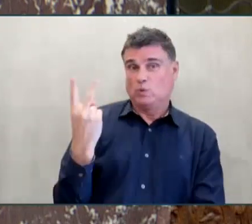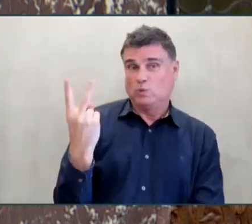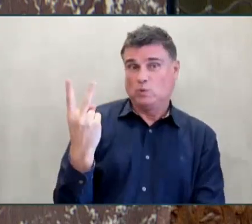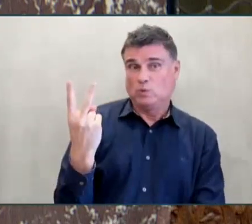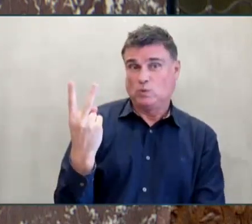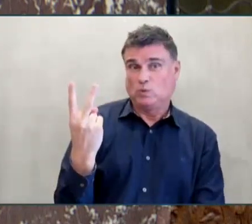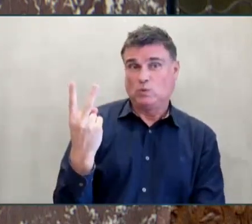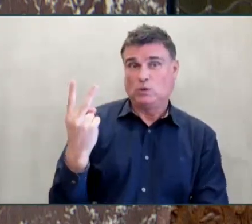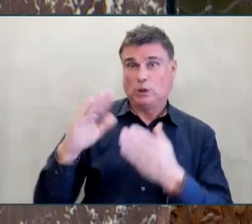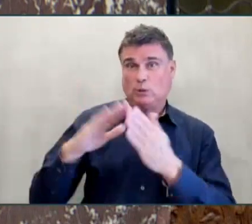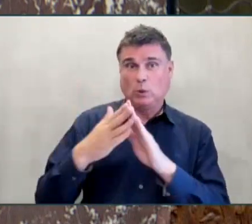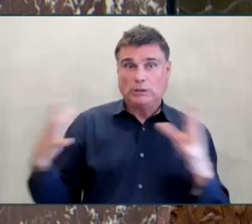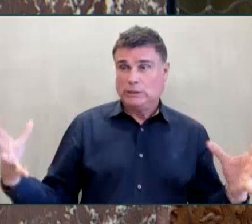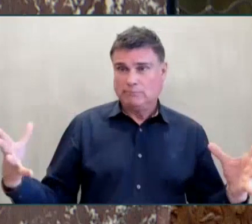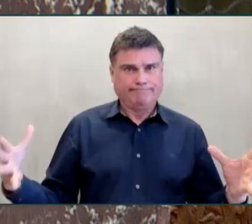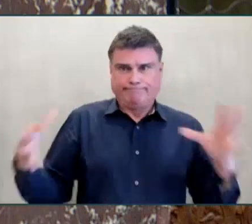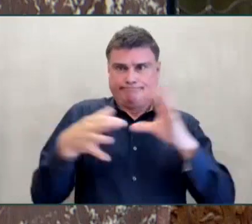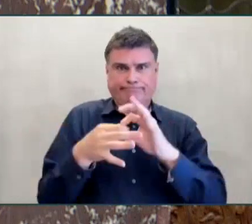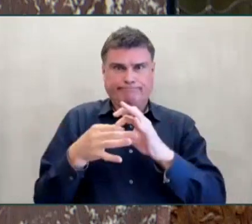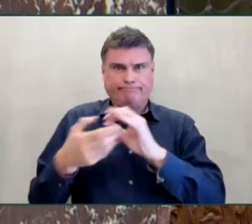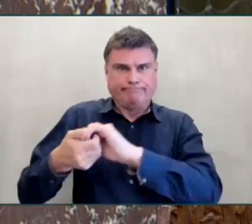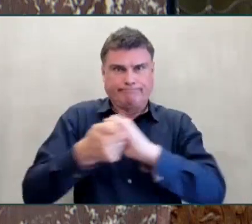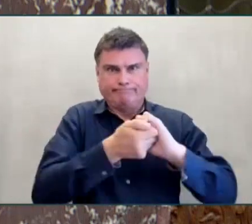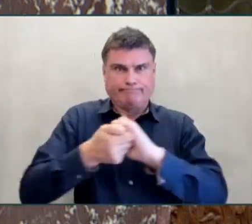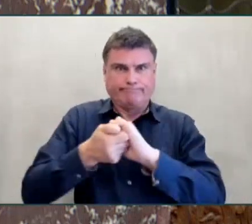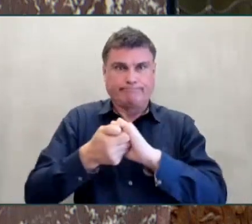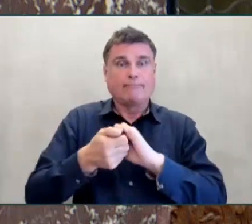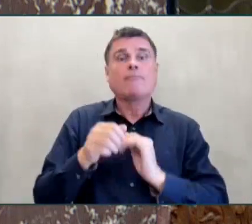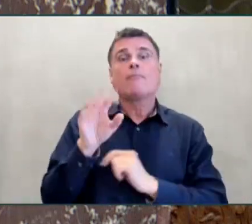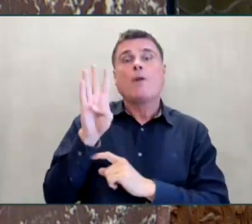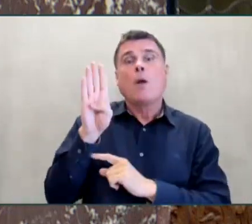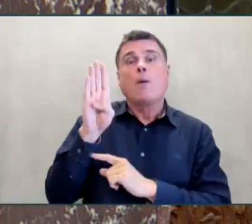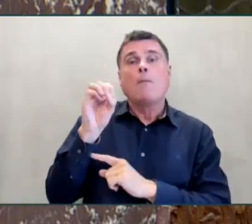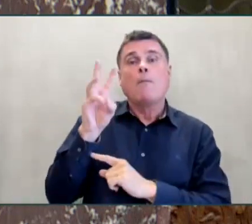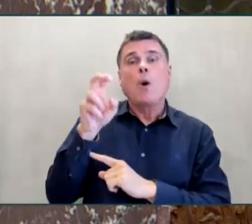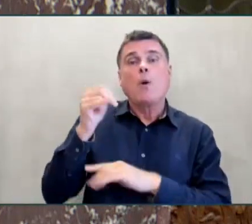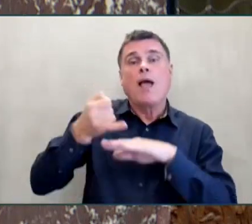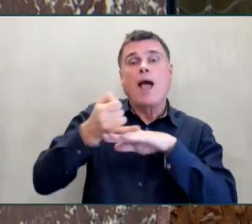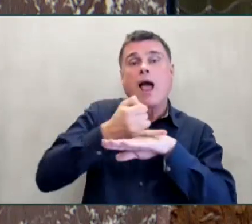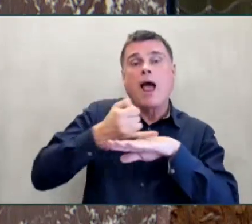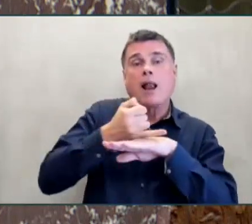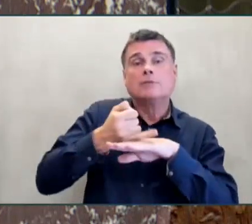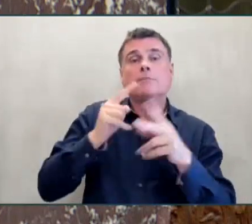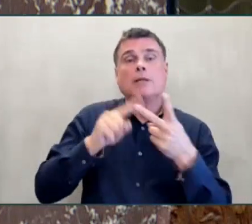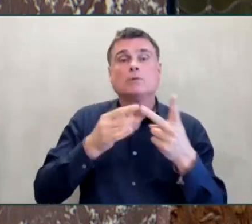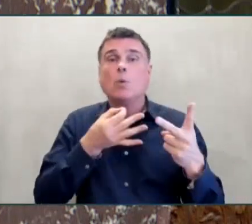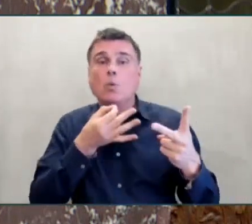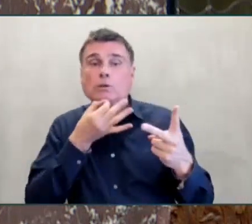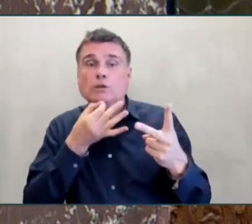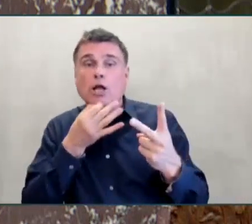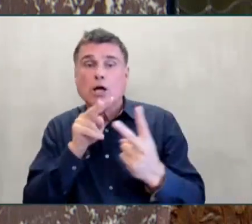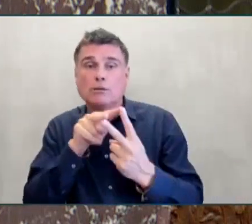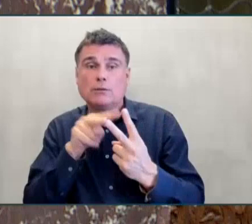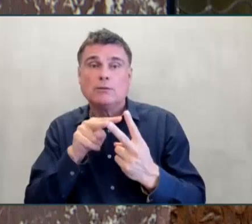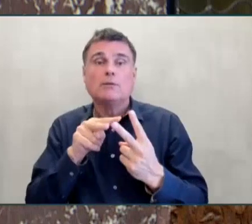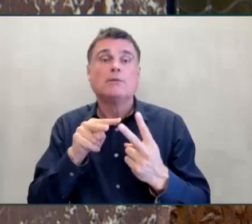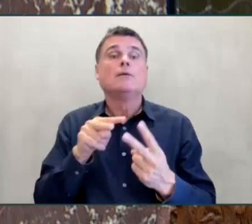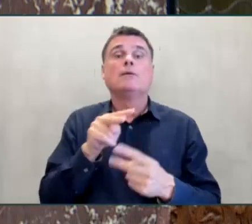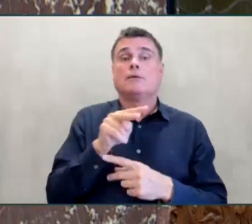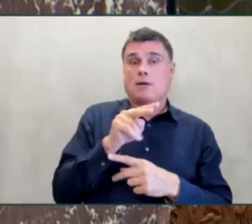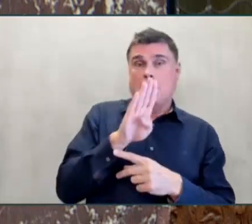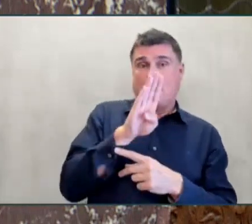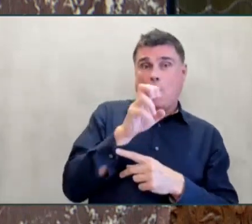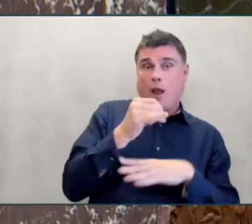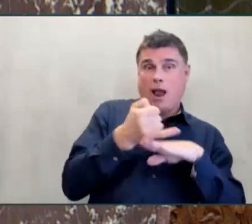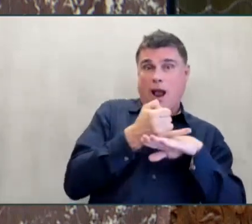On Bowen Island, the ambition was bold, to build a new community health centre to house primary, emergency, mental, public and